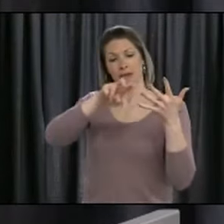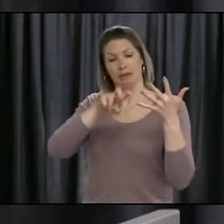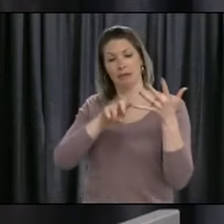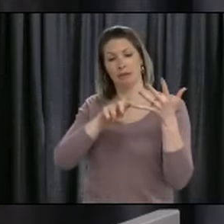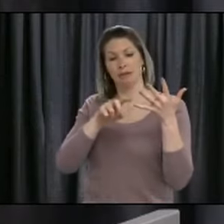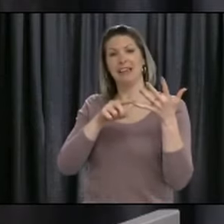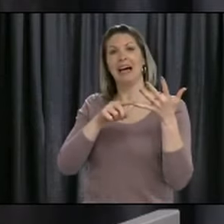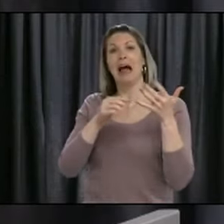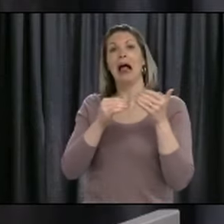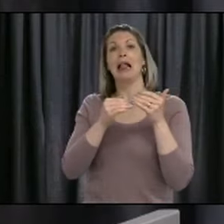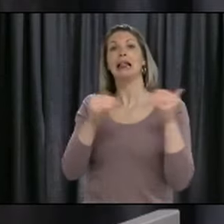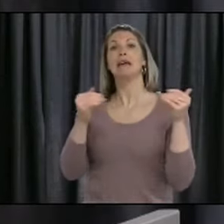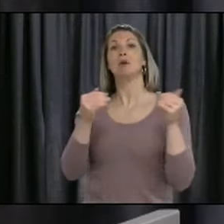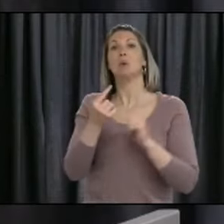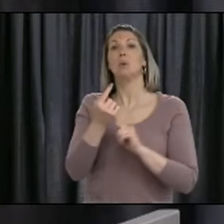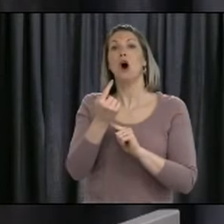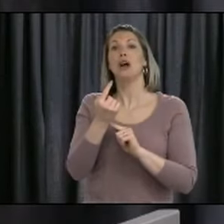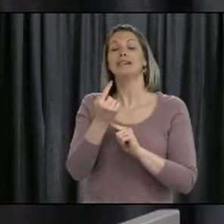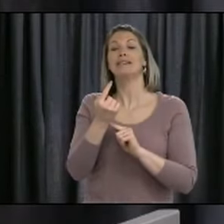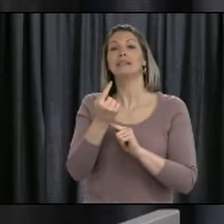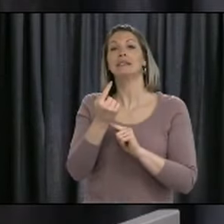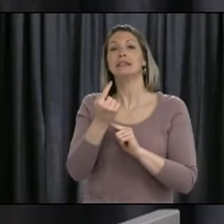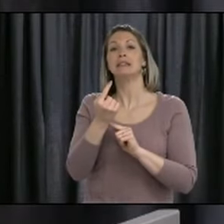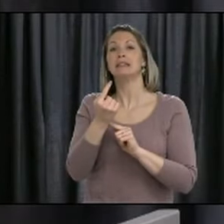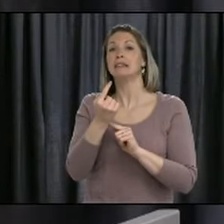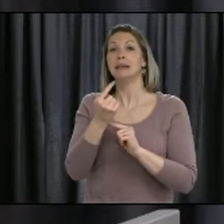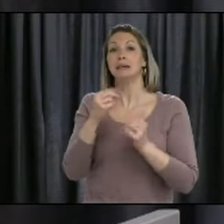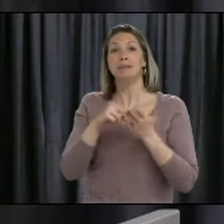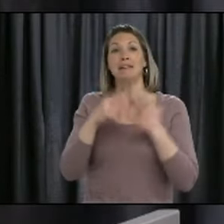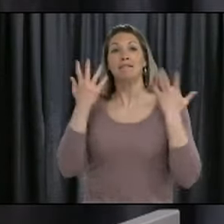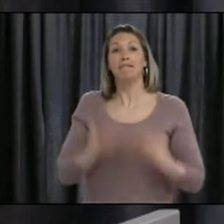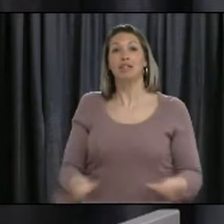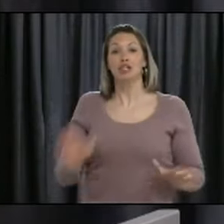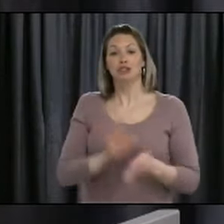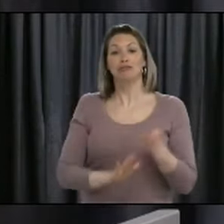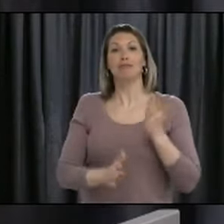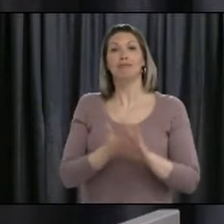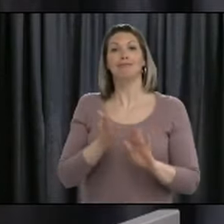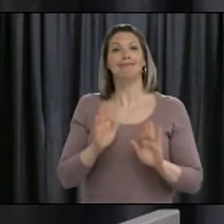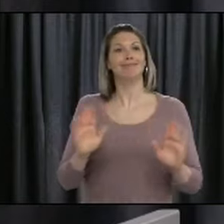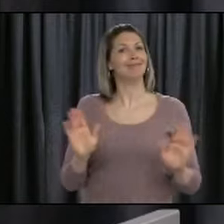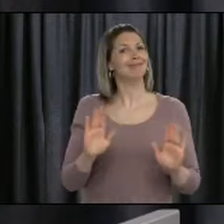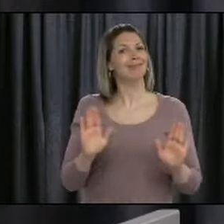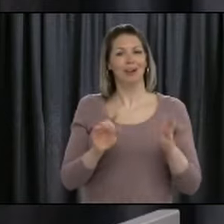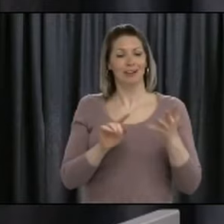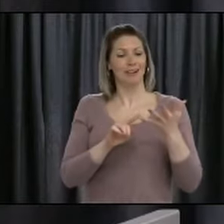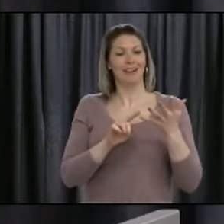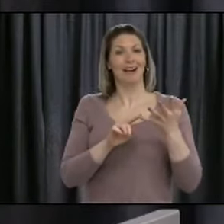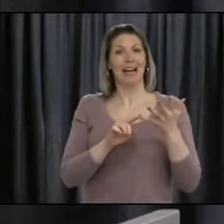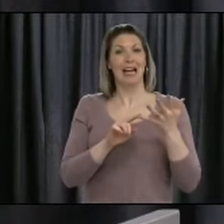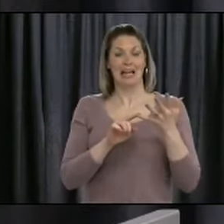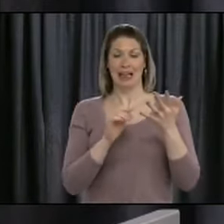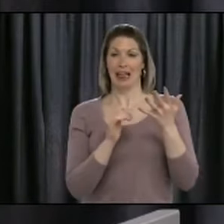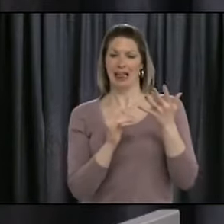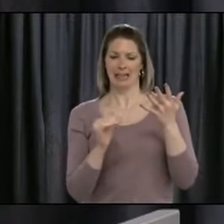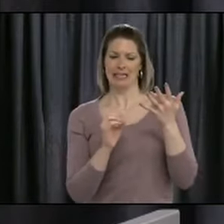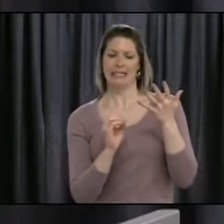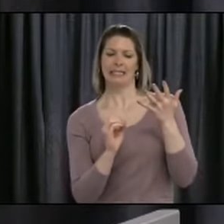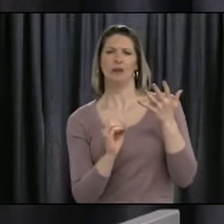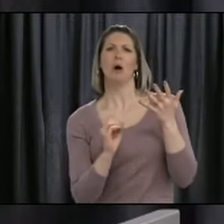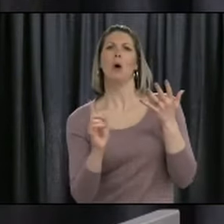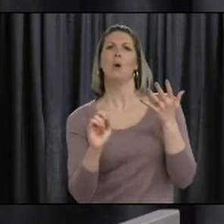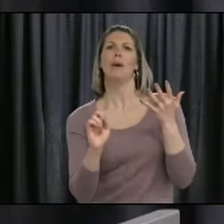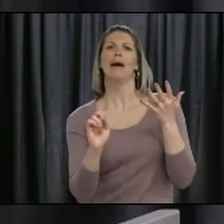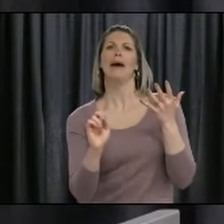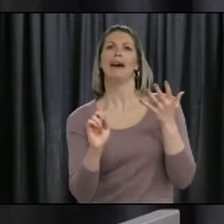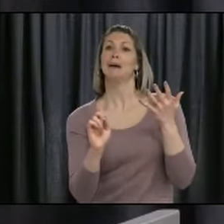Level zero may never come back again in the way we knew it and that we would like to know it again. It has been a